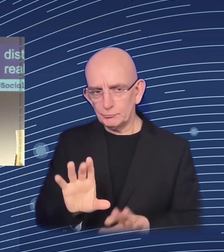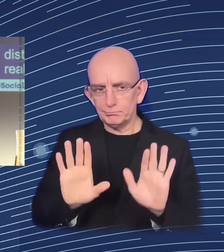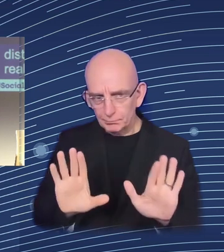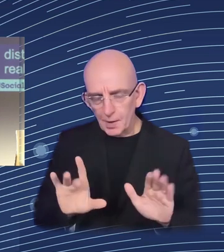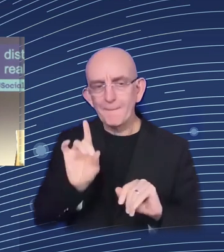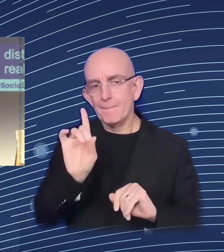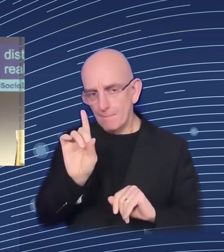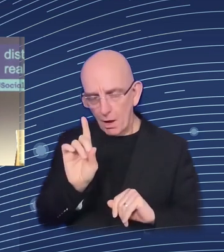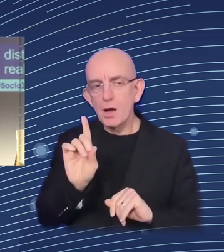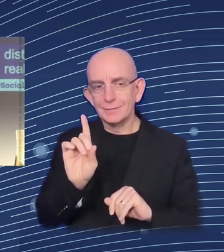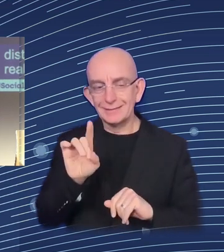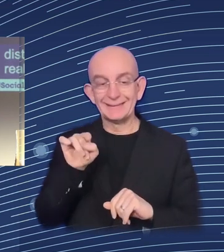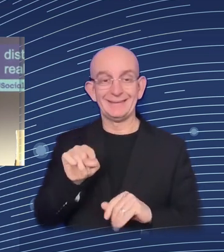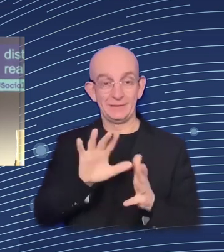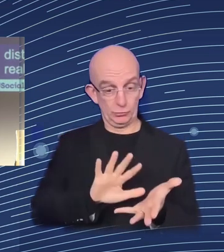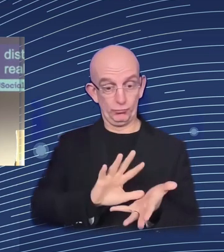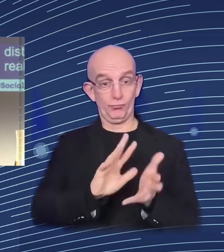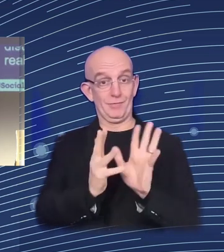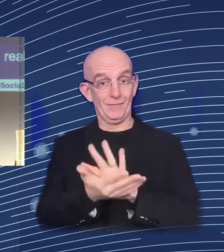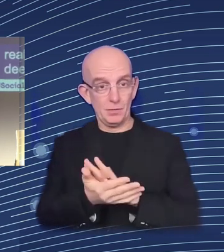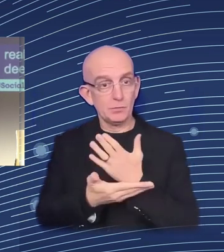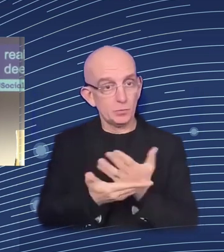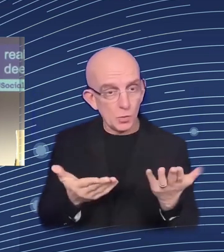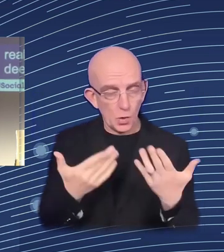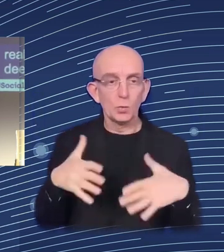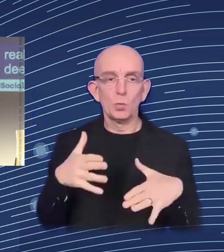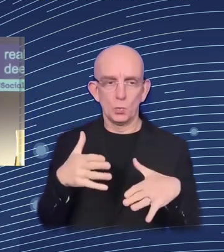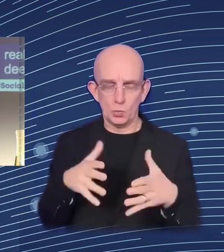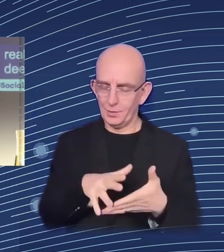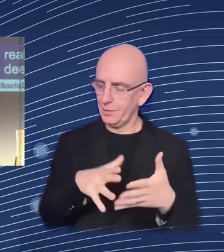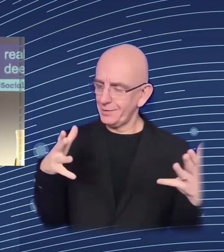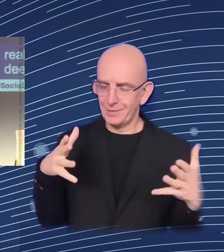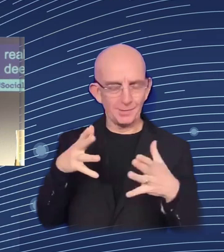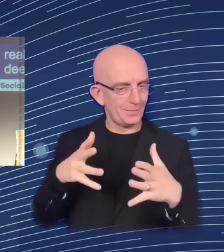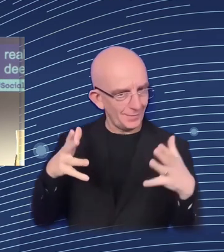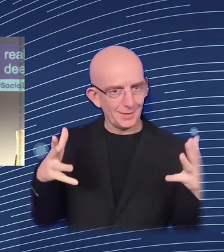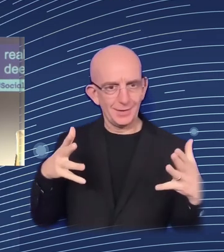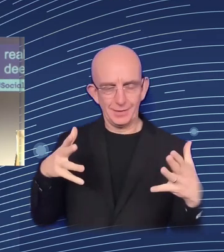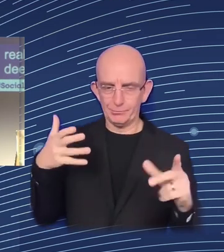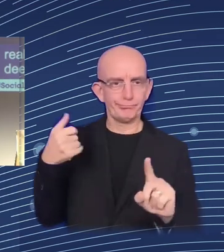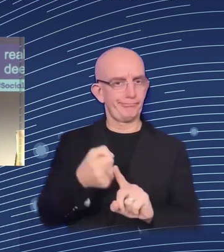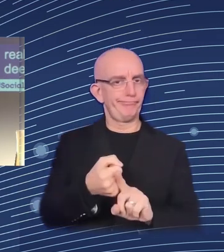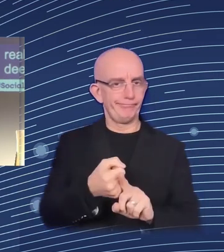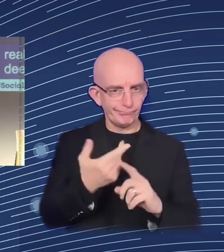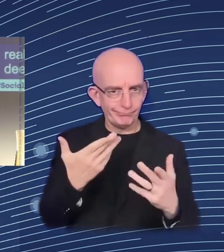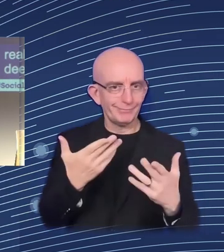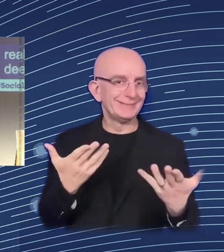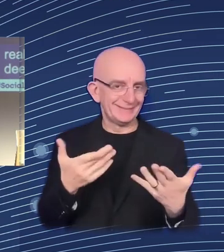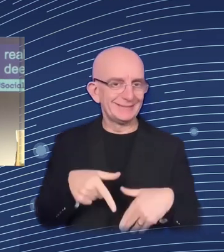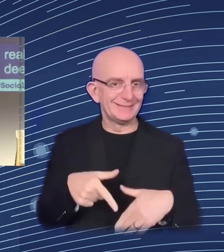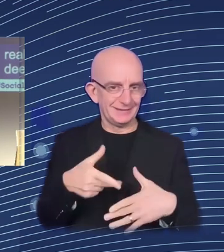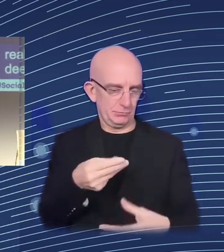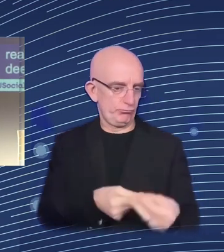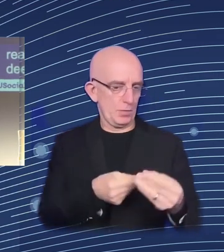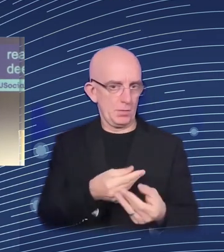affecting and raising challenges for the welfare state in terms of understanding what are the new needs, which are generated